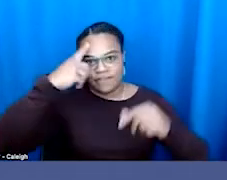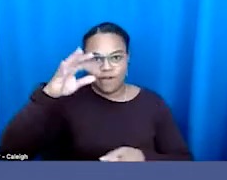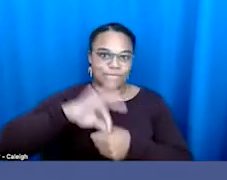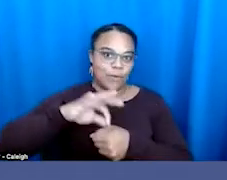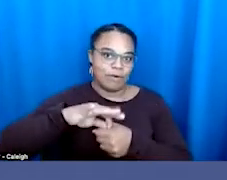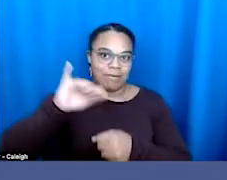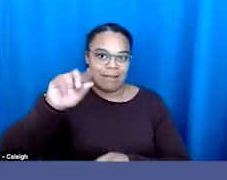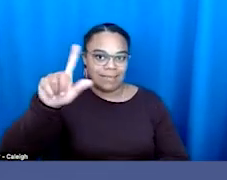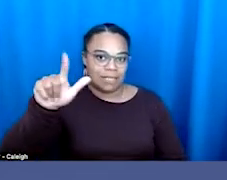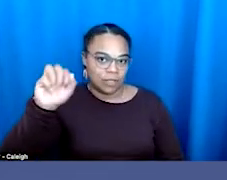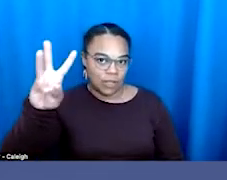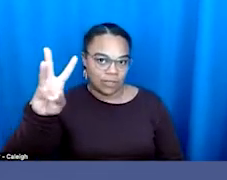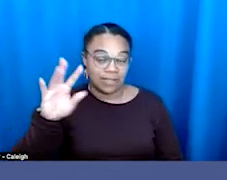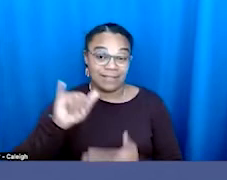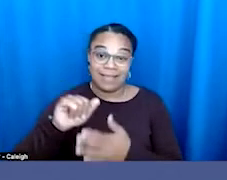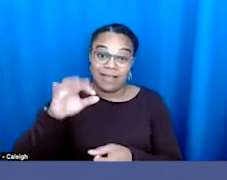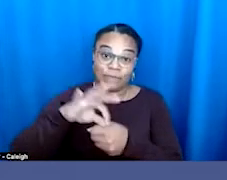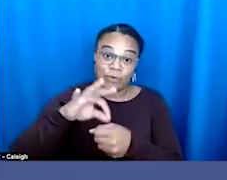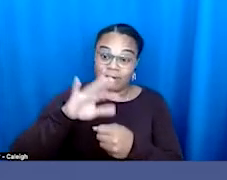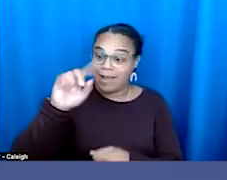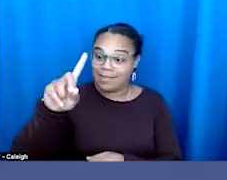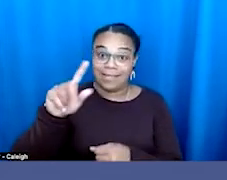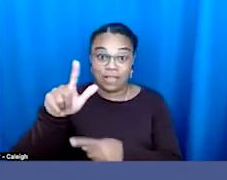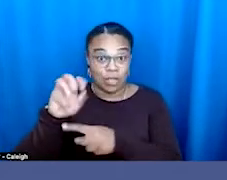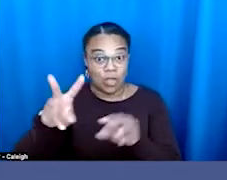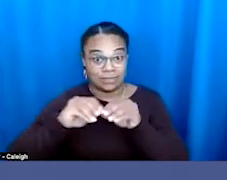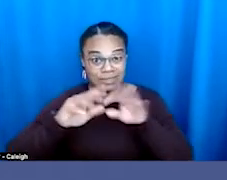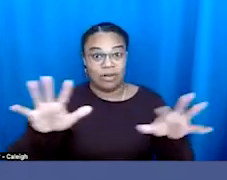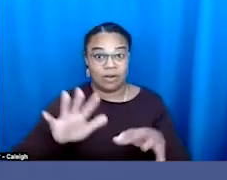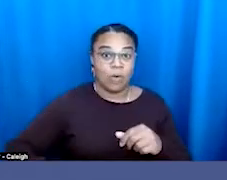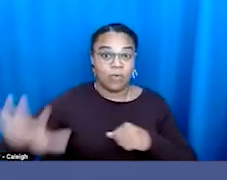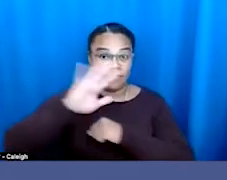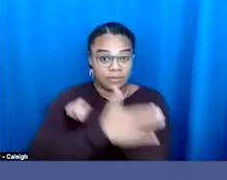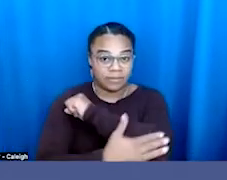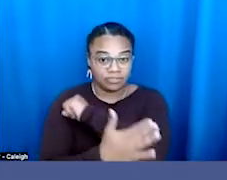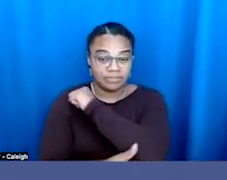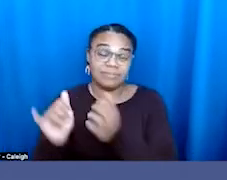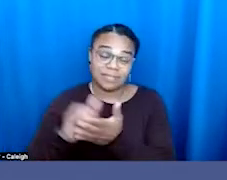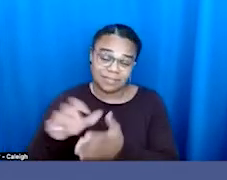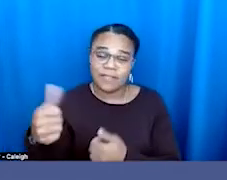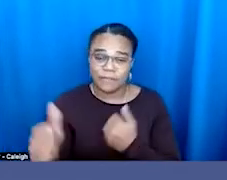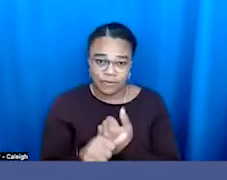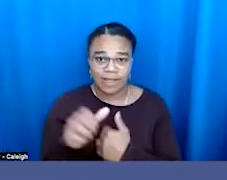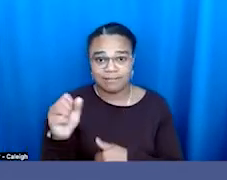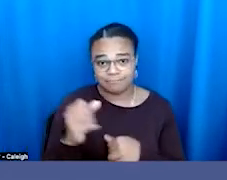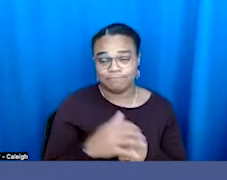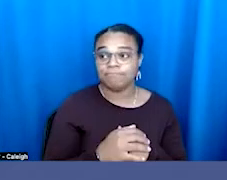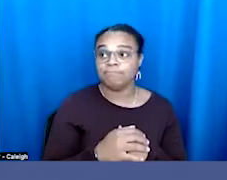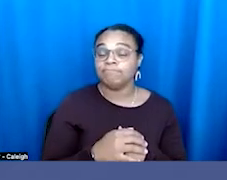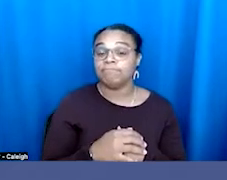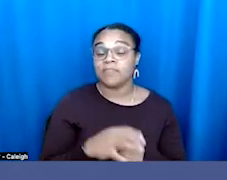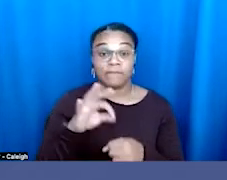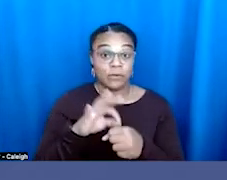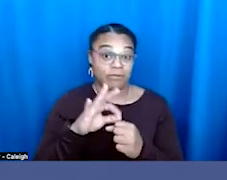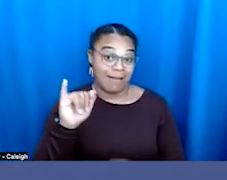been spreading across the country. It's another threat that we face and voter ID, you know, when our